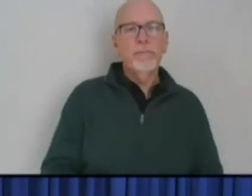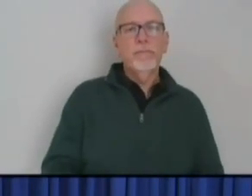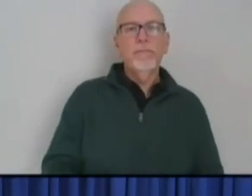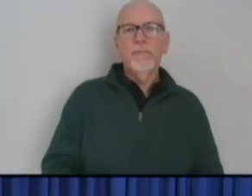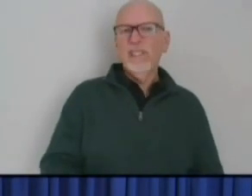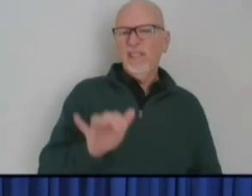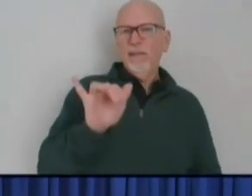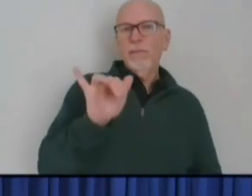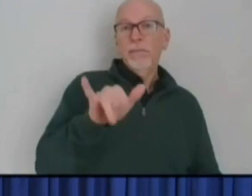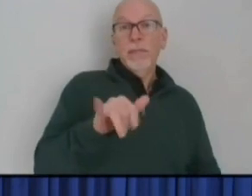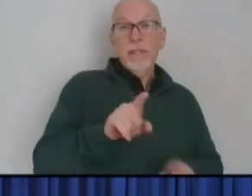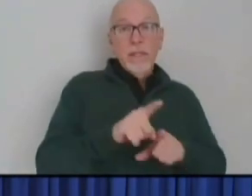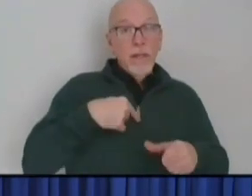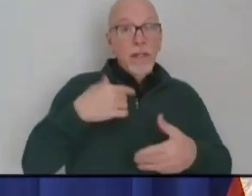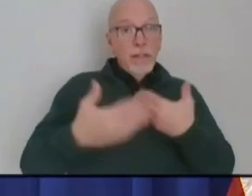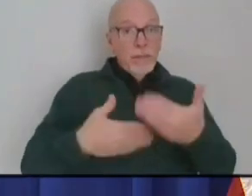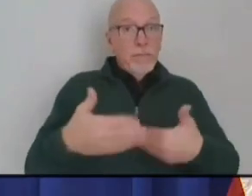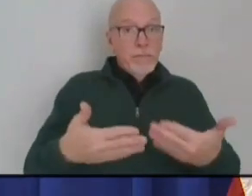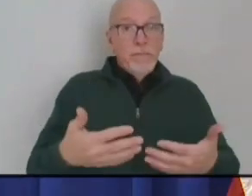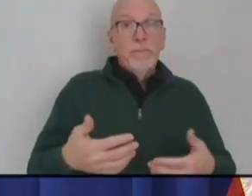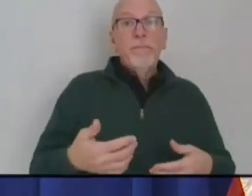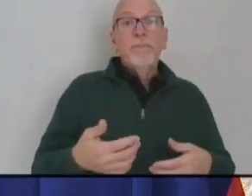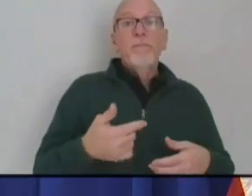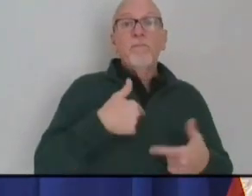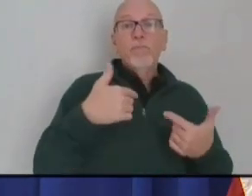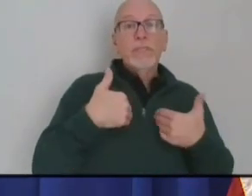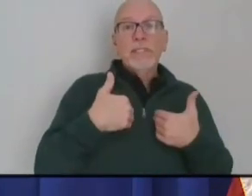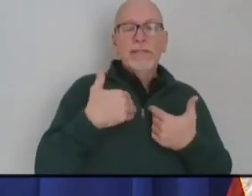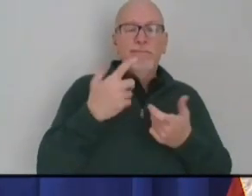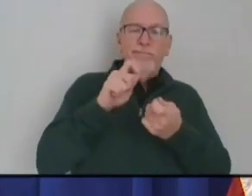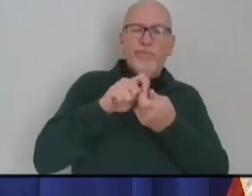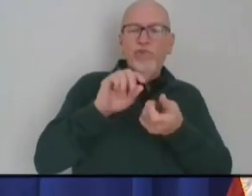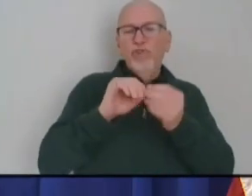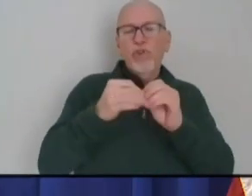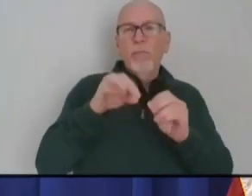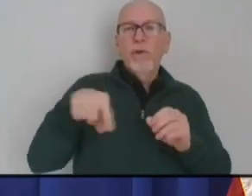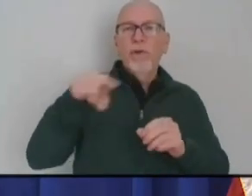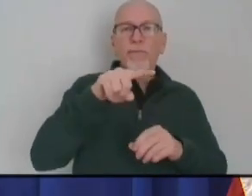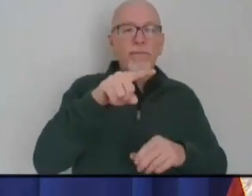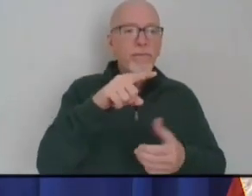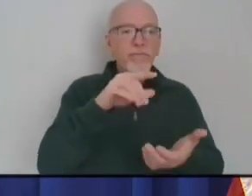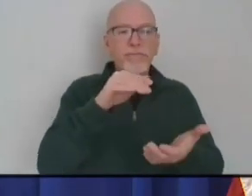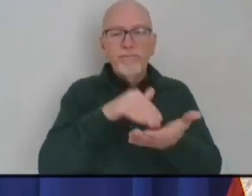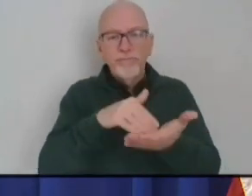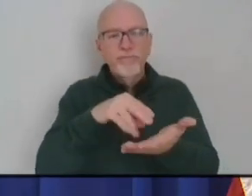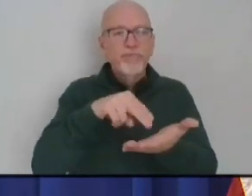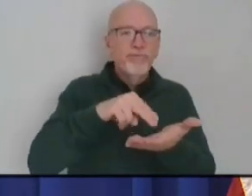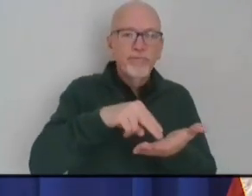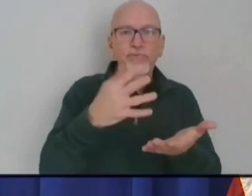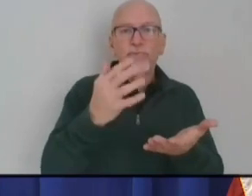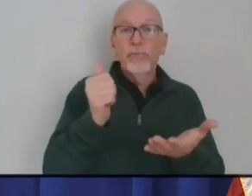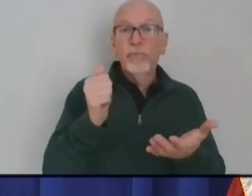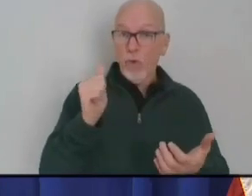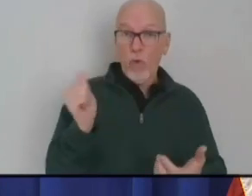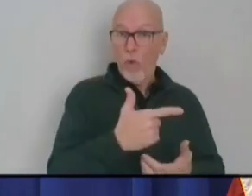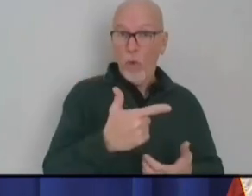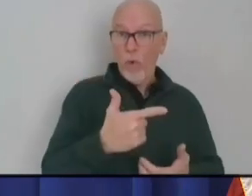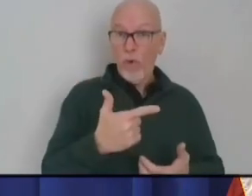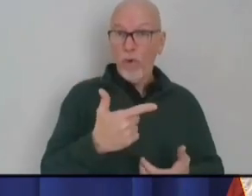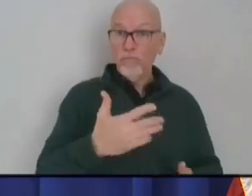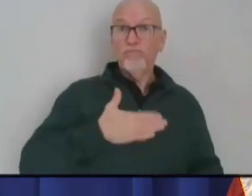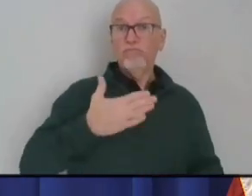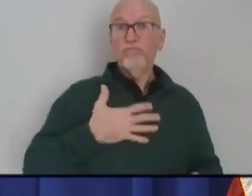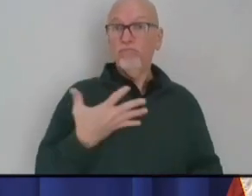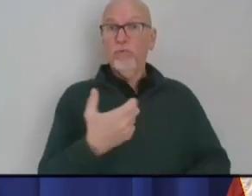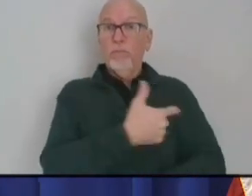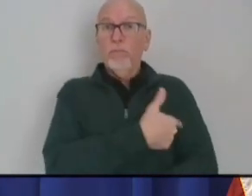unfolds, is we have X hundred thousand health care workers in the state of Indiana. Not all of them are going to say, I want